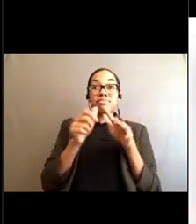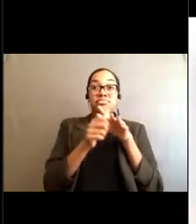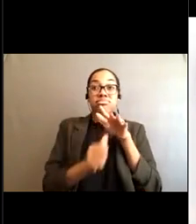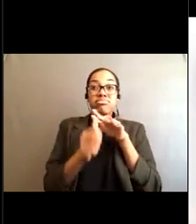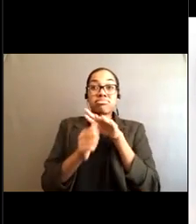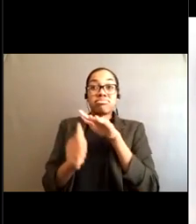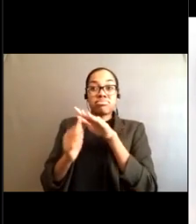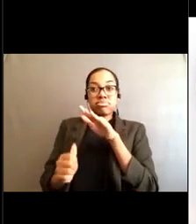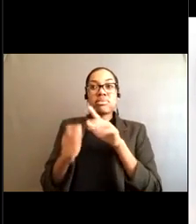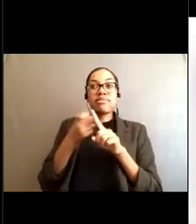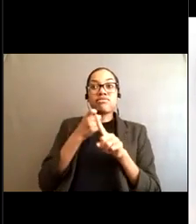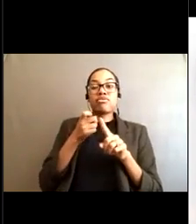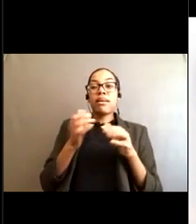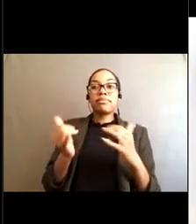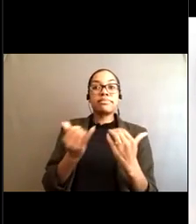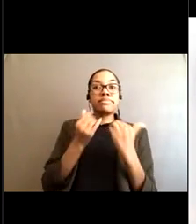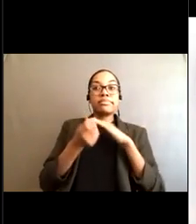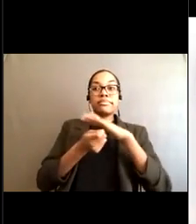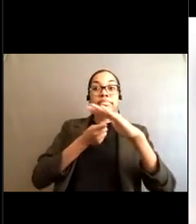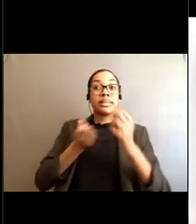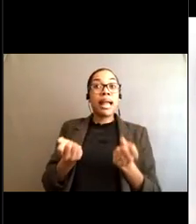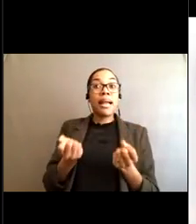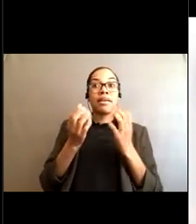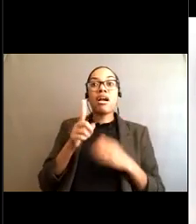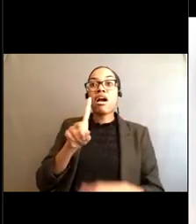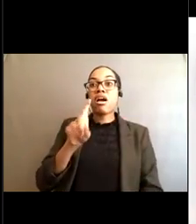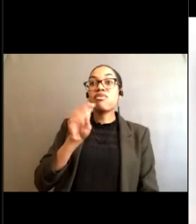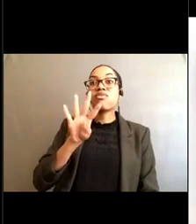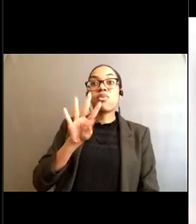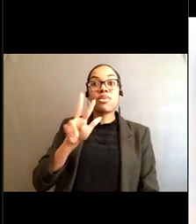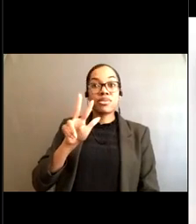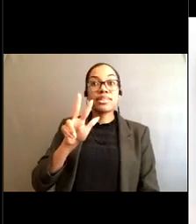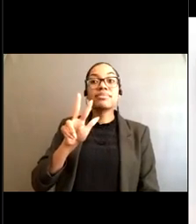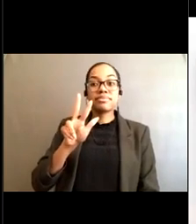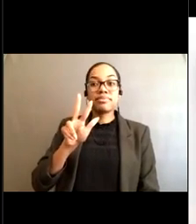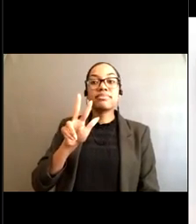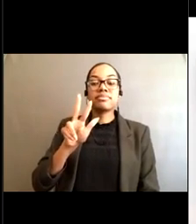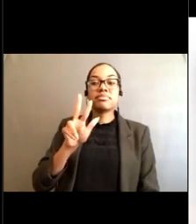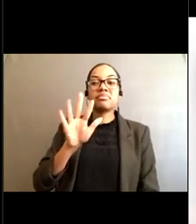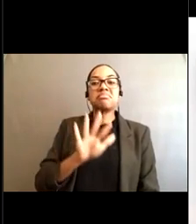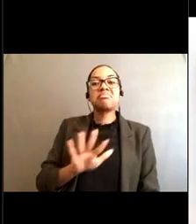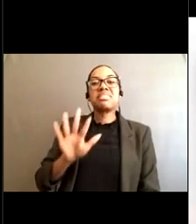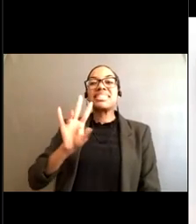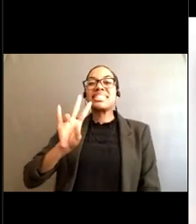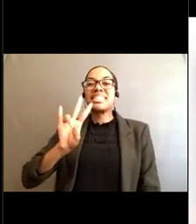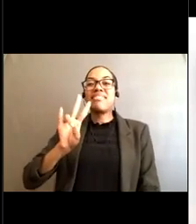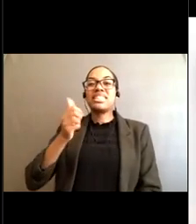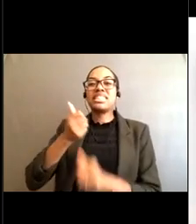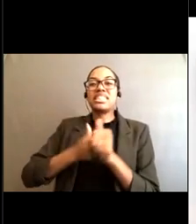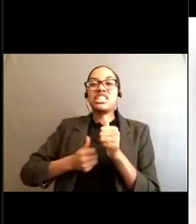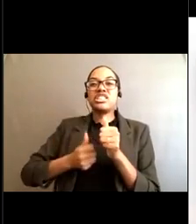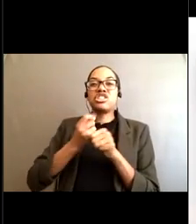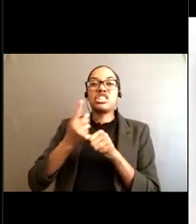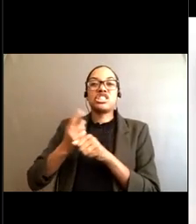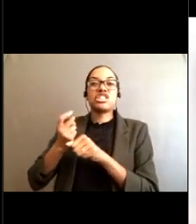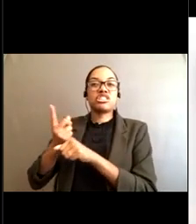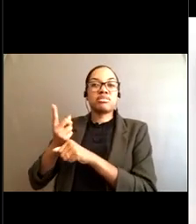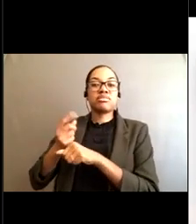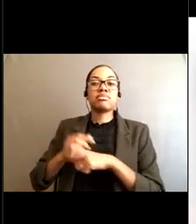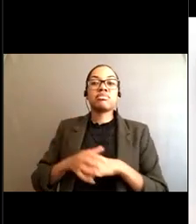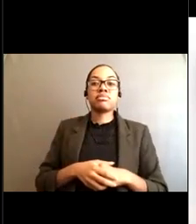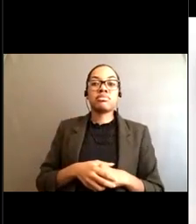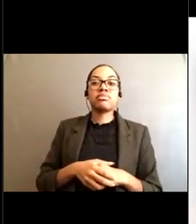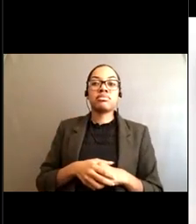rip deaths in the Carolinas. This estimates to about seven a year. And since